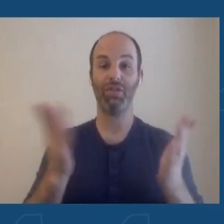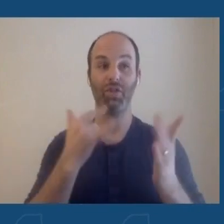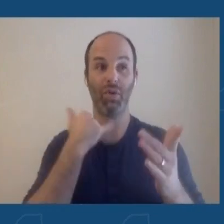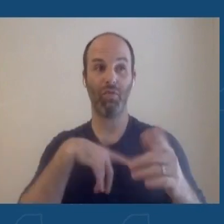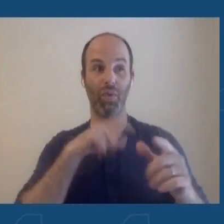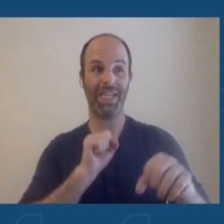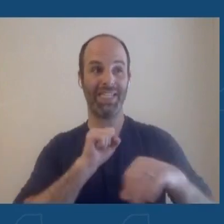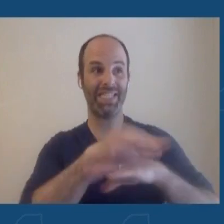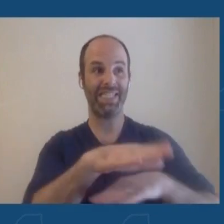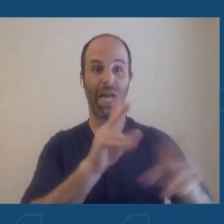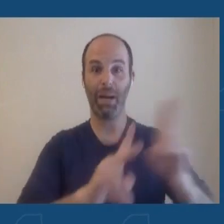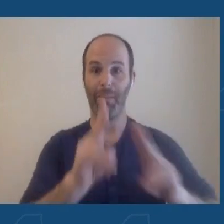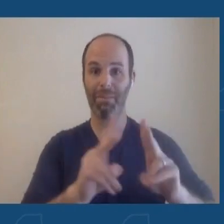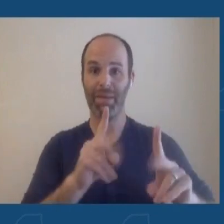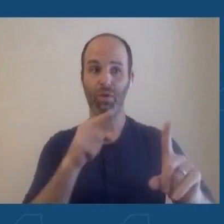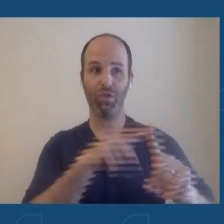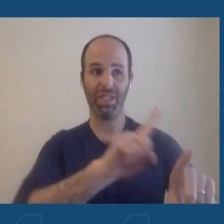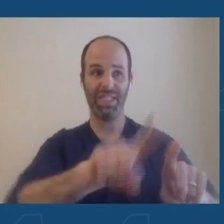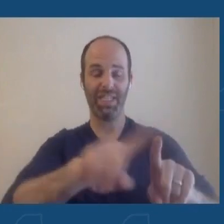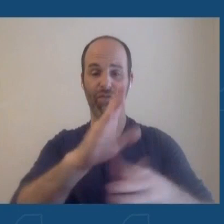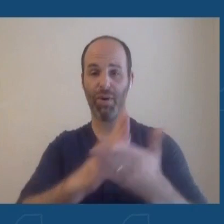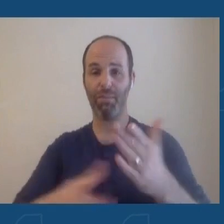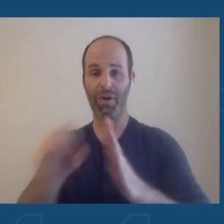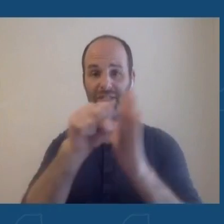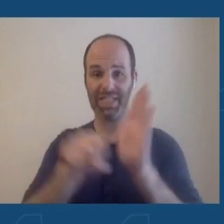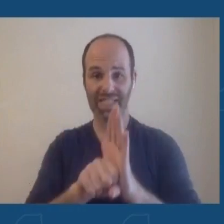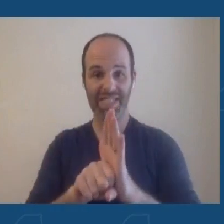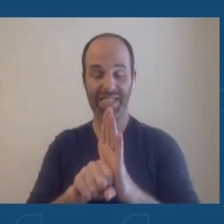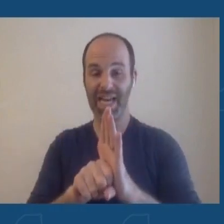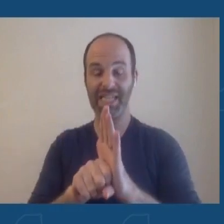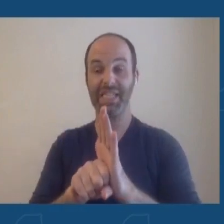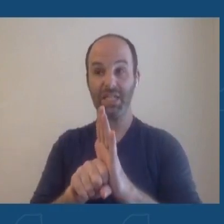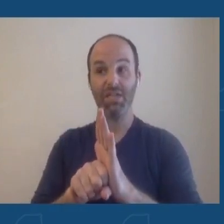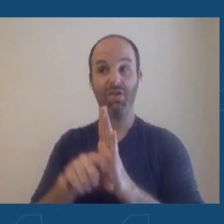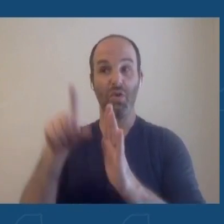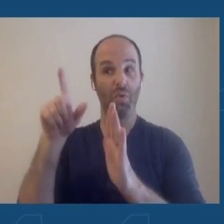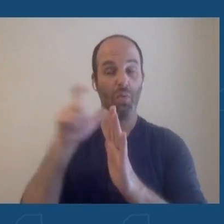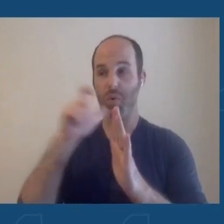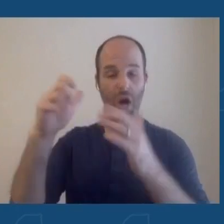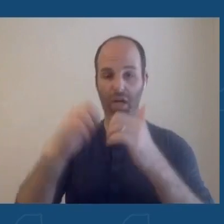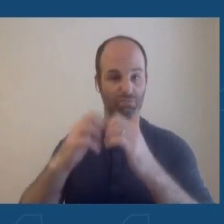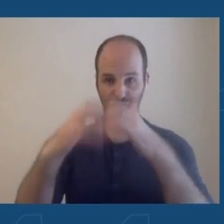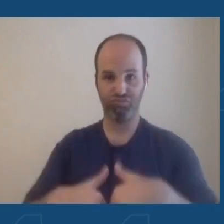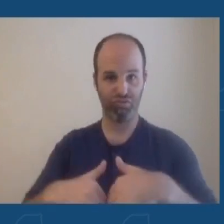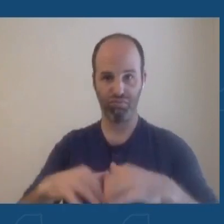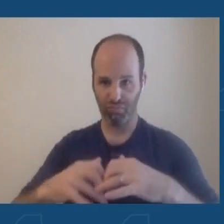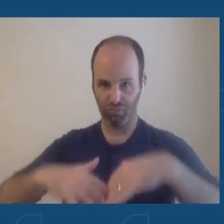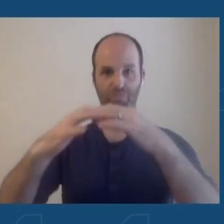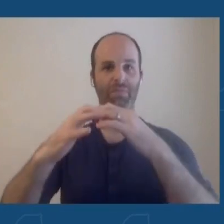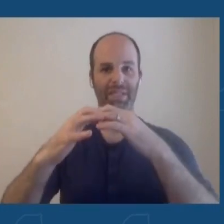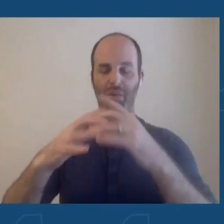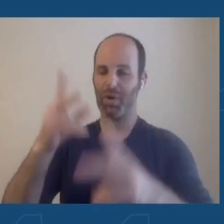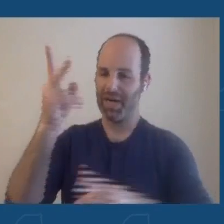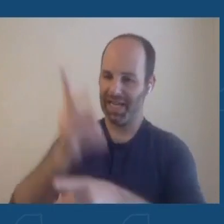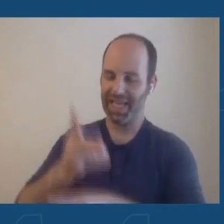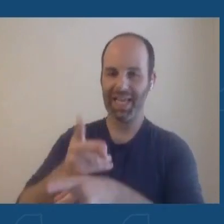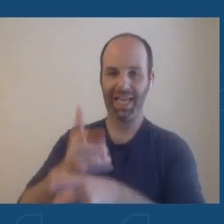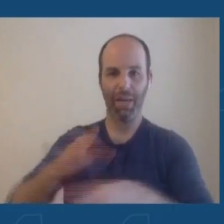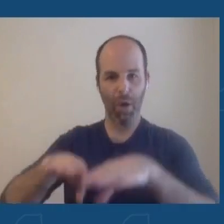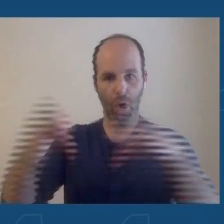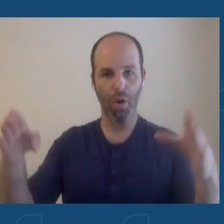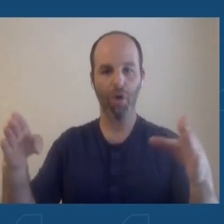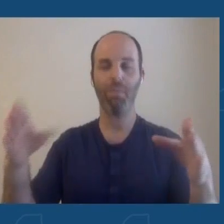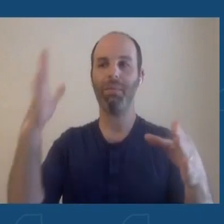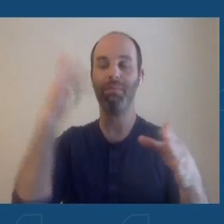this down. We don't want to remove any authority we need to make these decisions. We don't want to take our foot off the pedal because we know from the